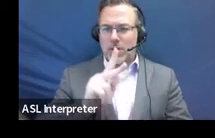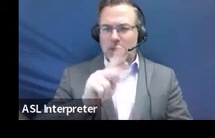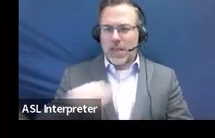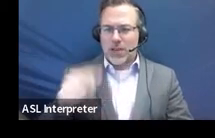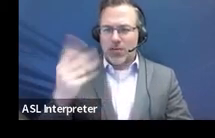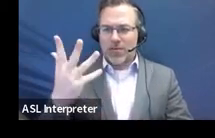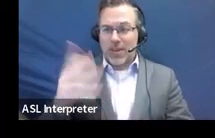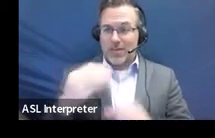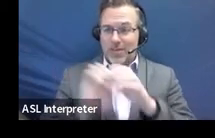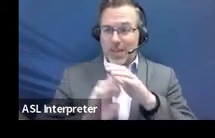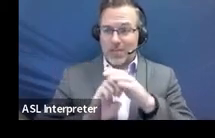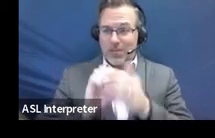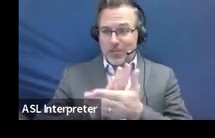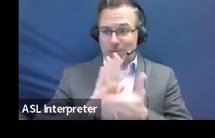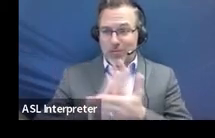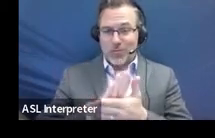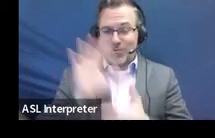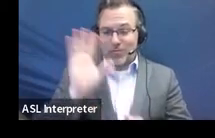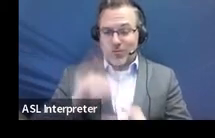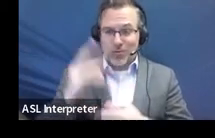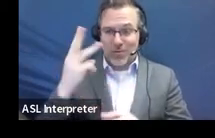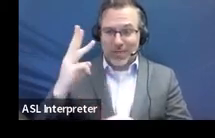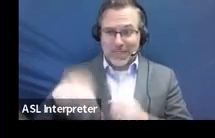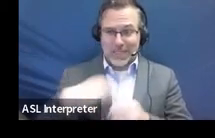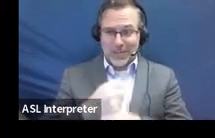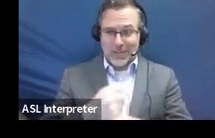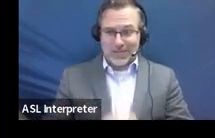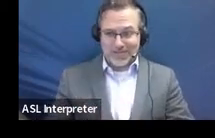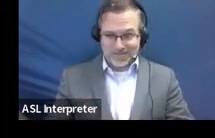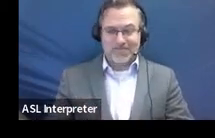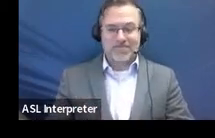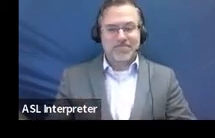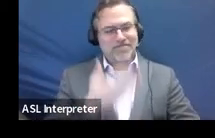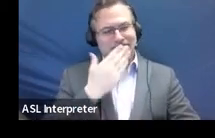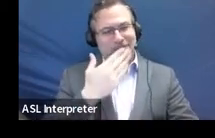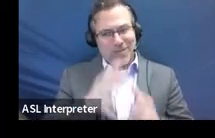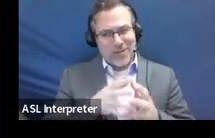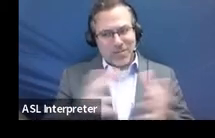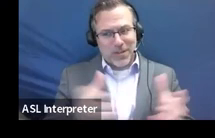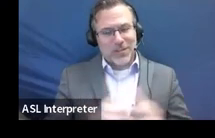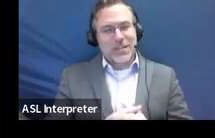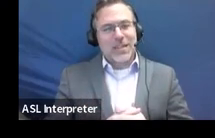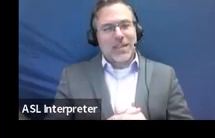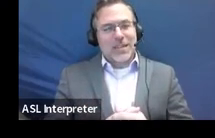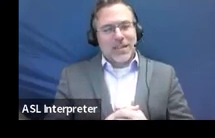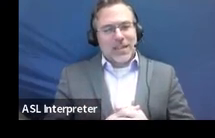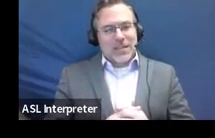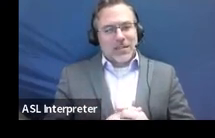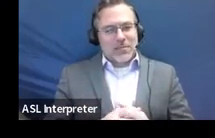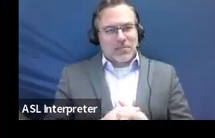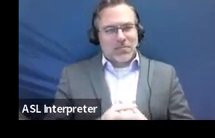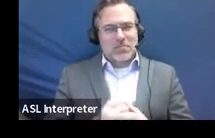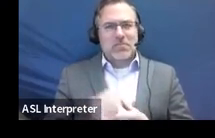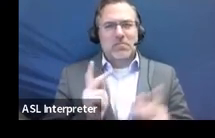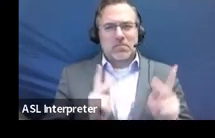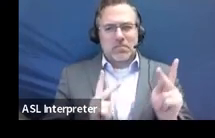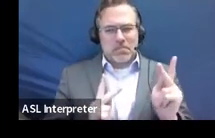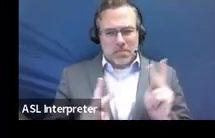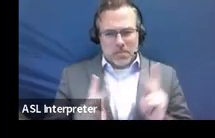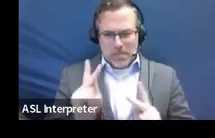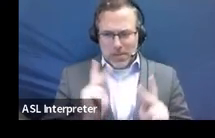16 years. Excellent. Thank you very much. And I see that people are dropping